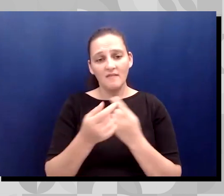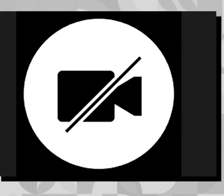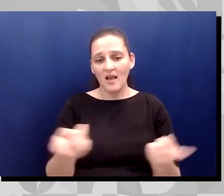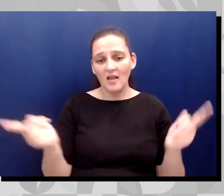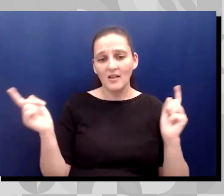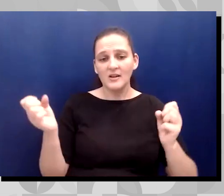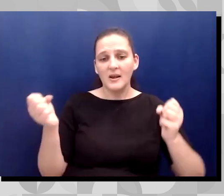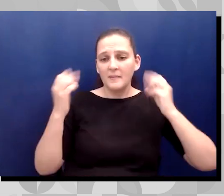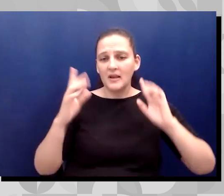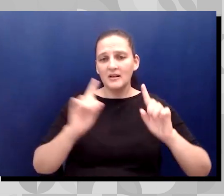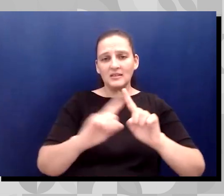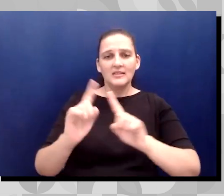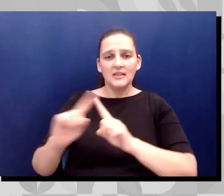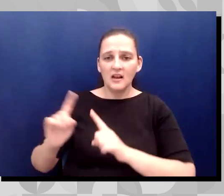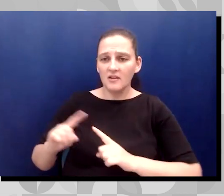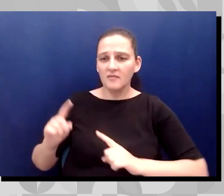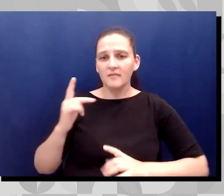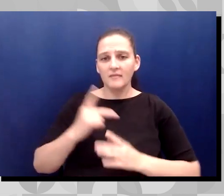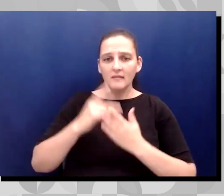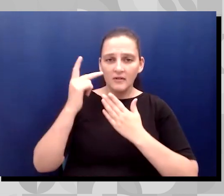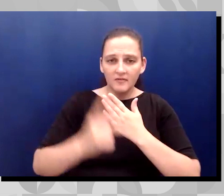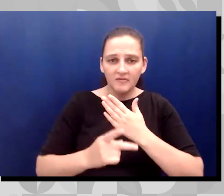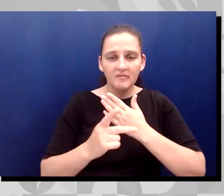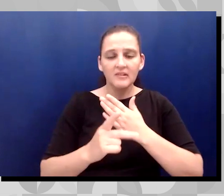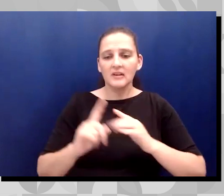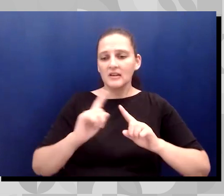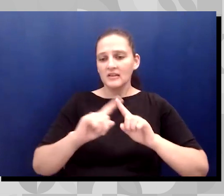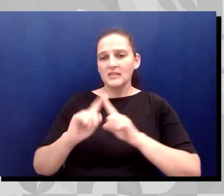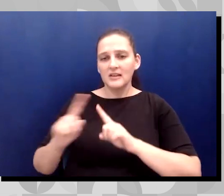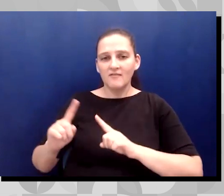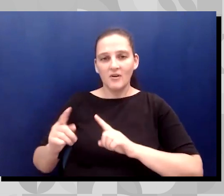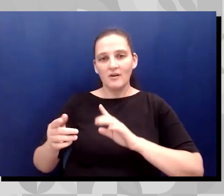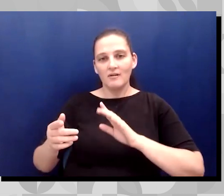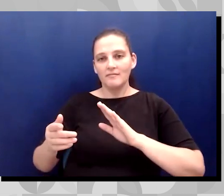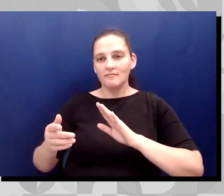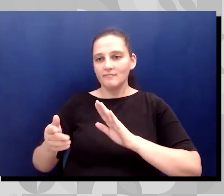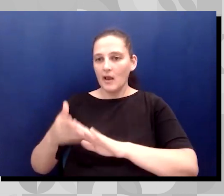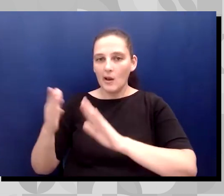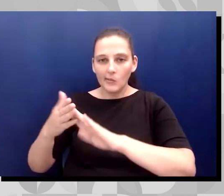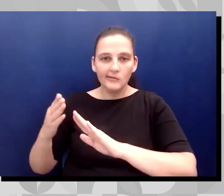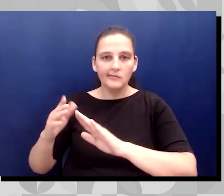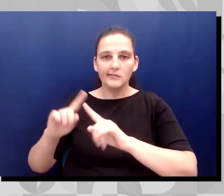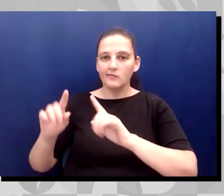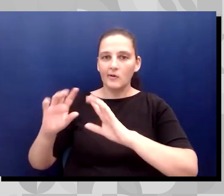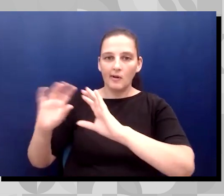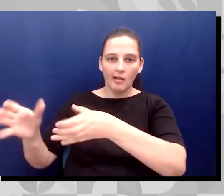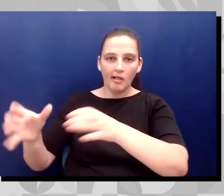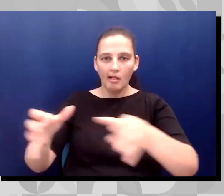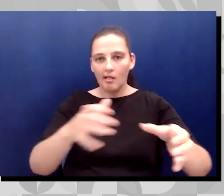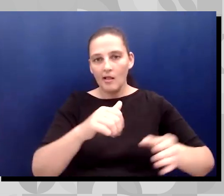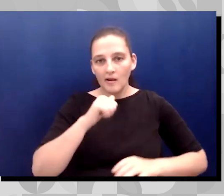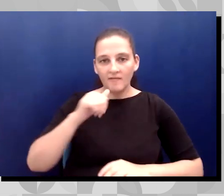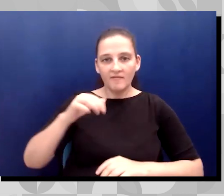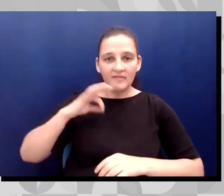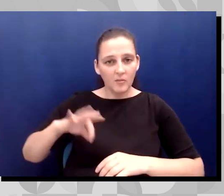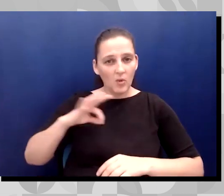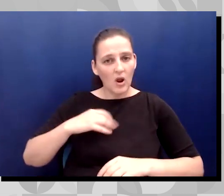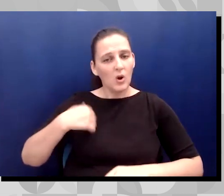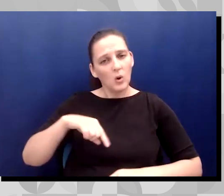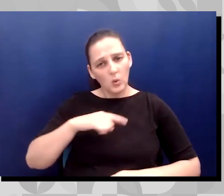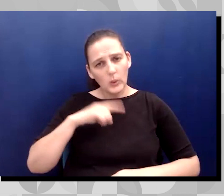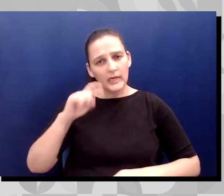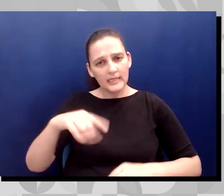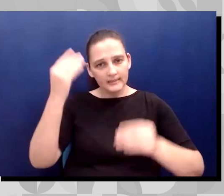other, uh, operations and nonprofits that we had to get the word out. And, uh,